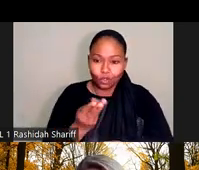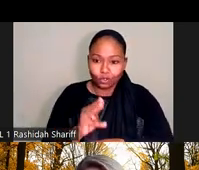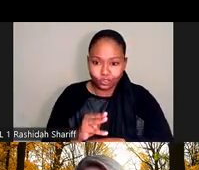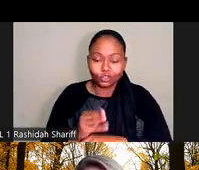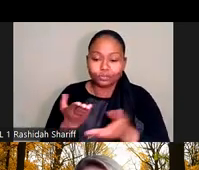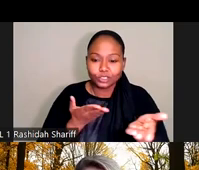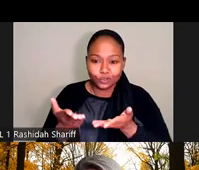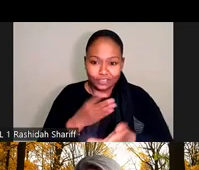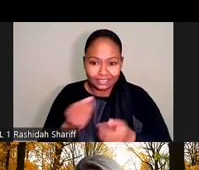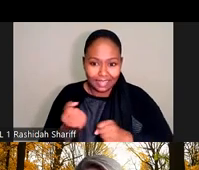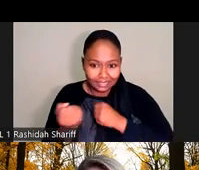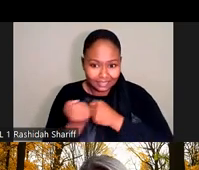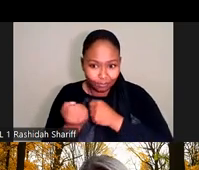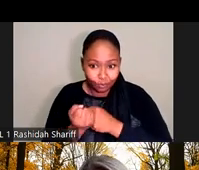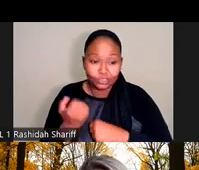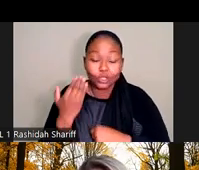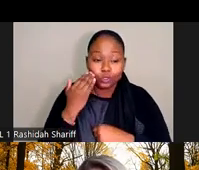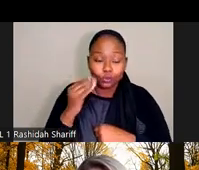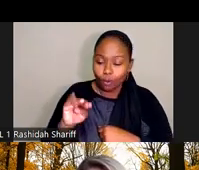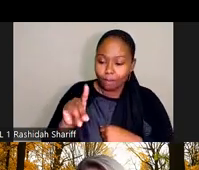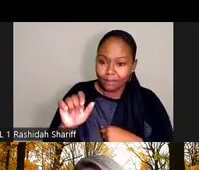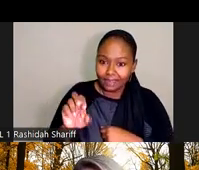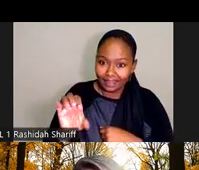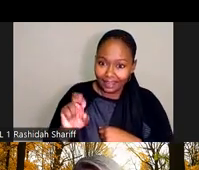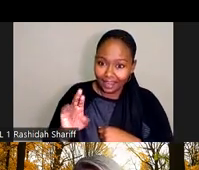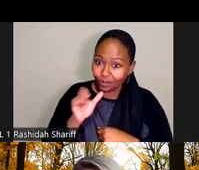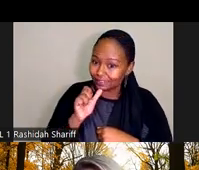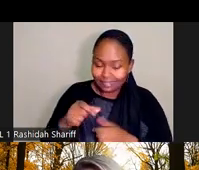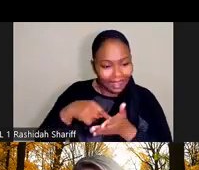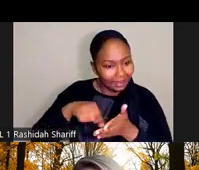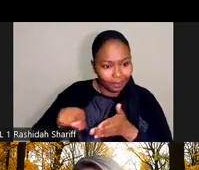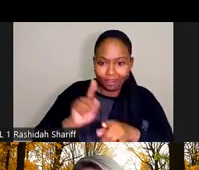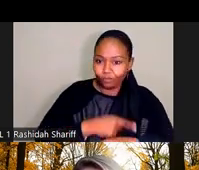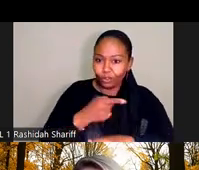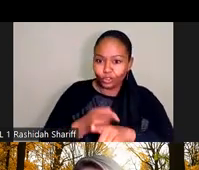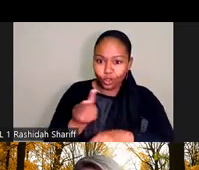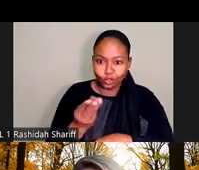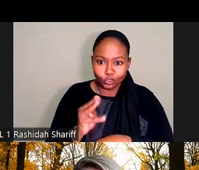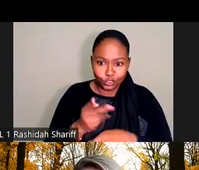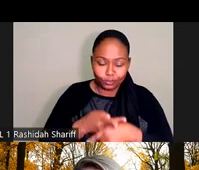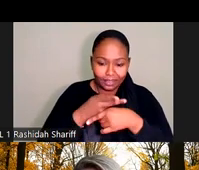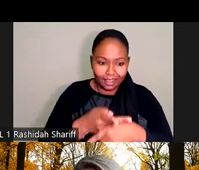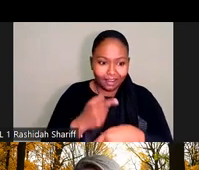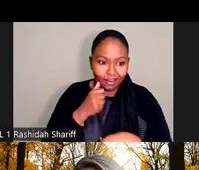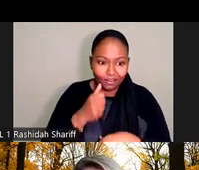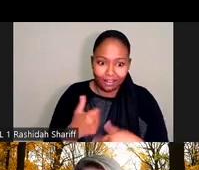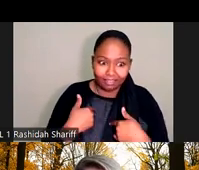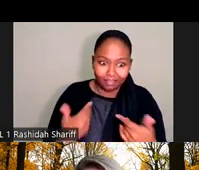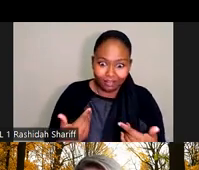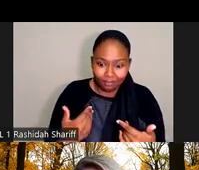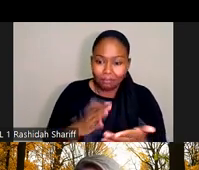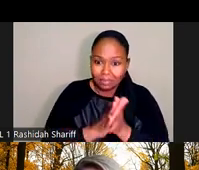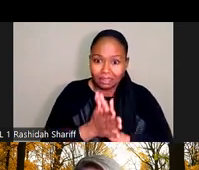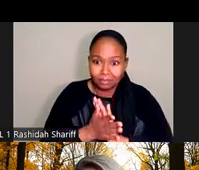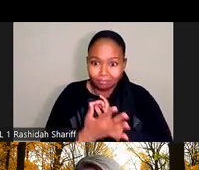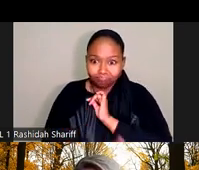are unaware that Medicare does not pay for long-term care and so they're left in situations where they are essentially getting impoverished to